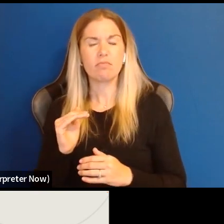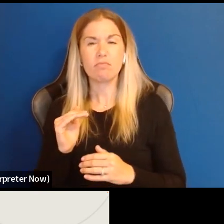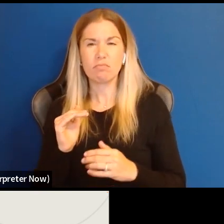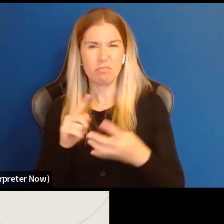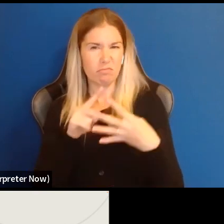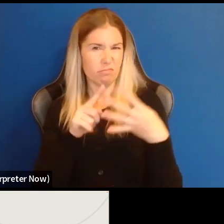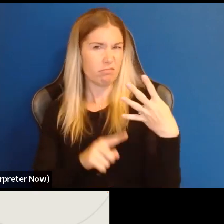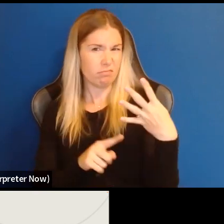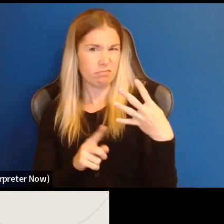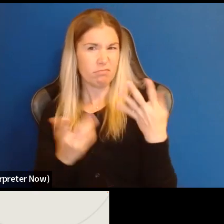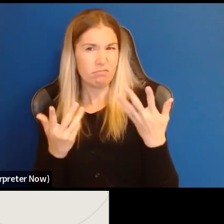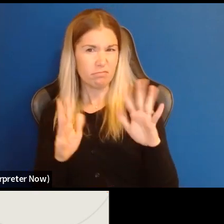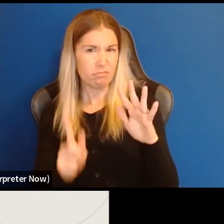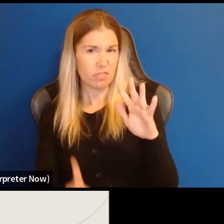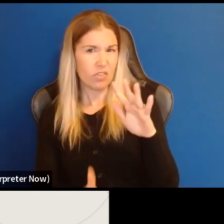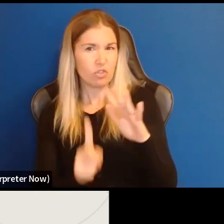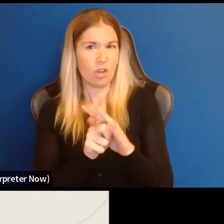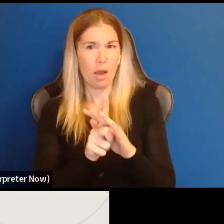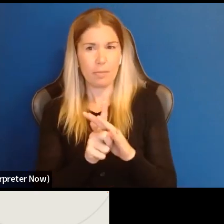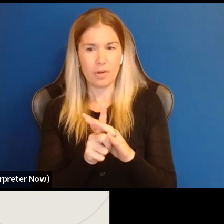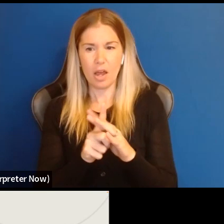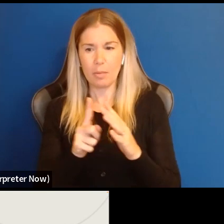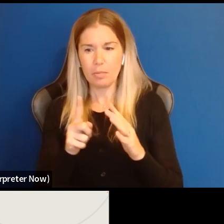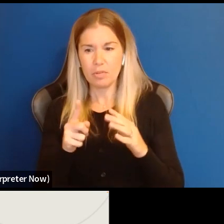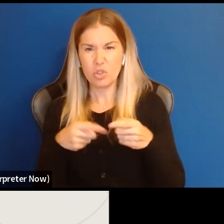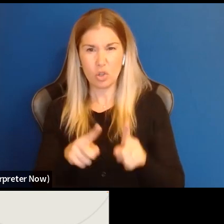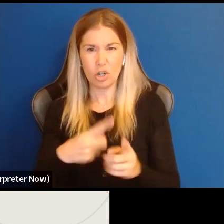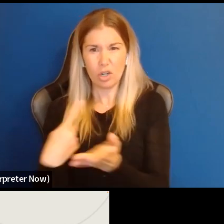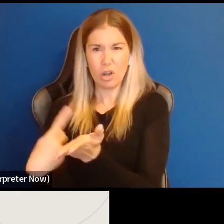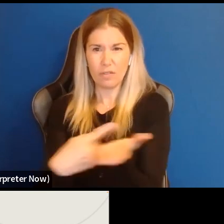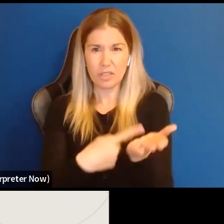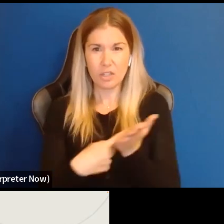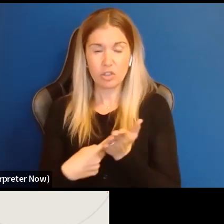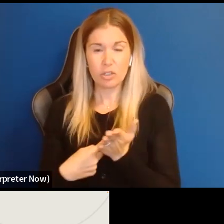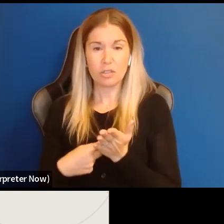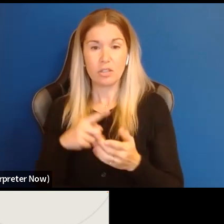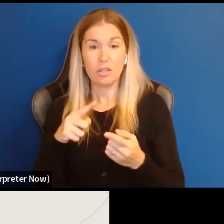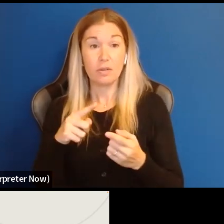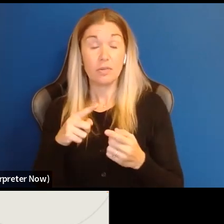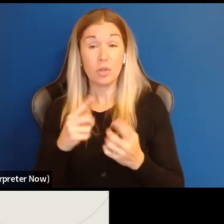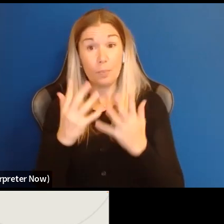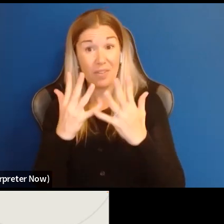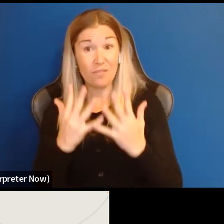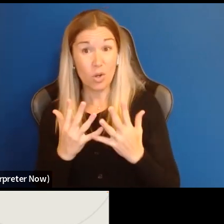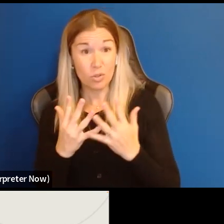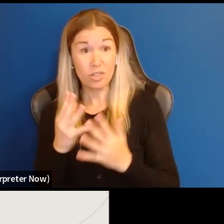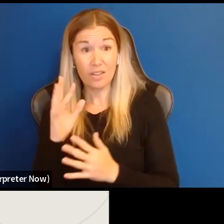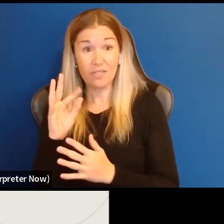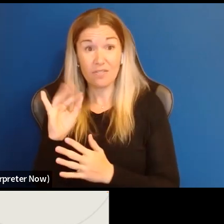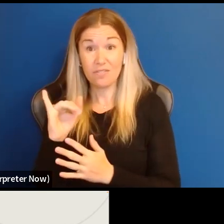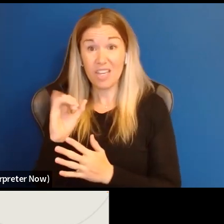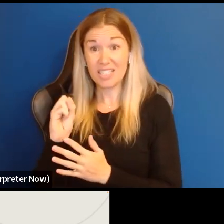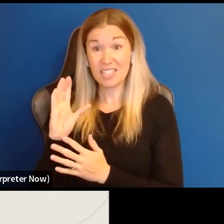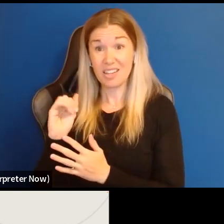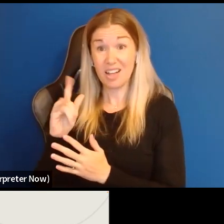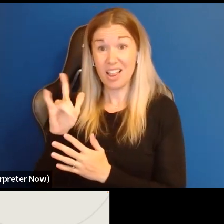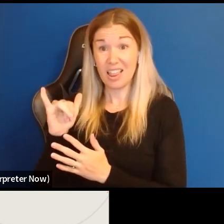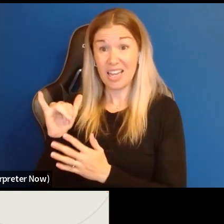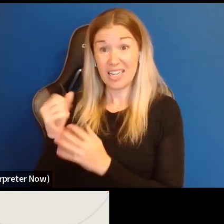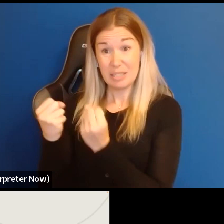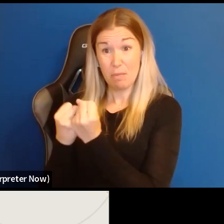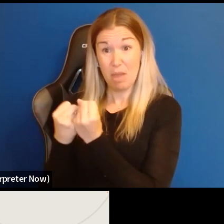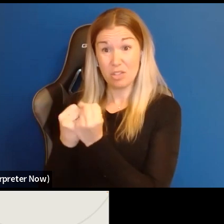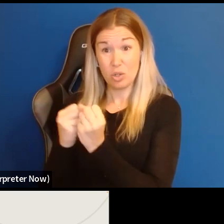as we've been talking in community about this program. Unfortunately, fiscally sponsored organizations or